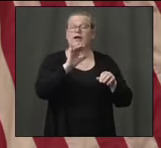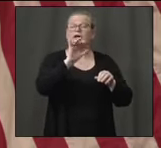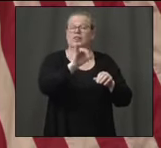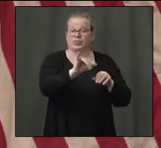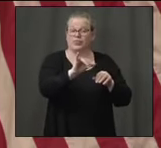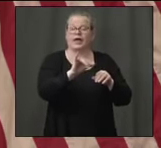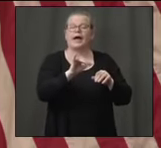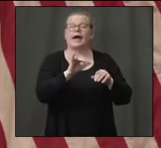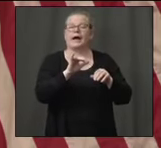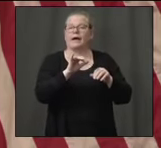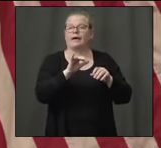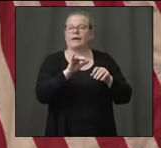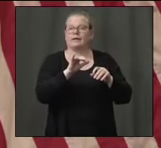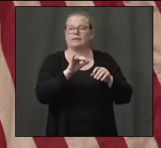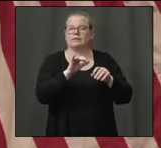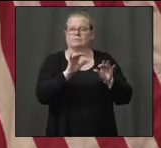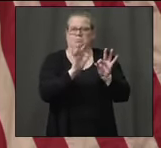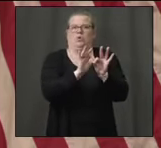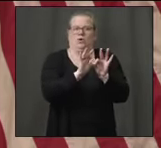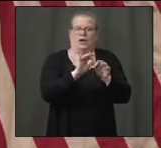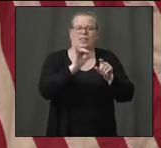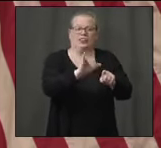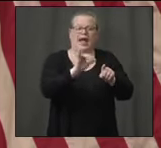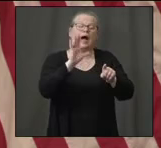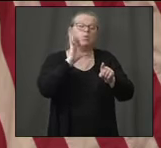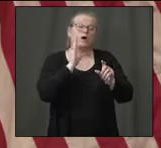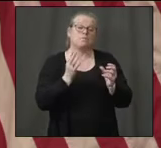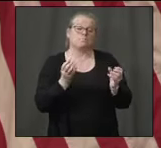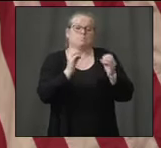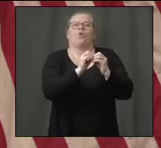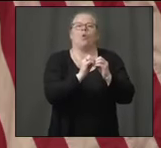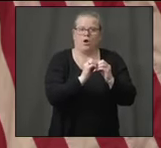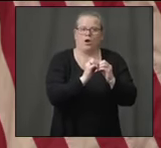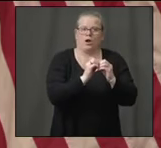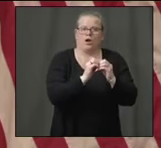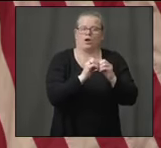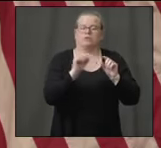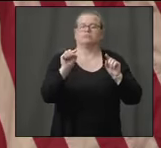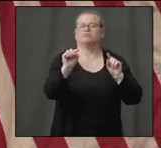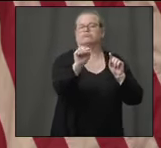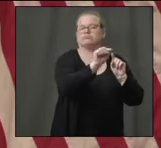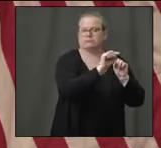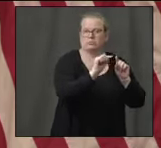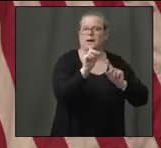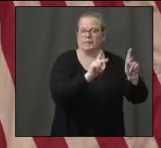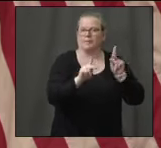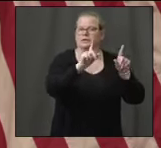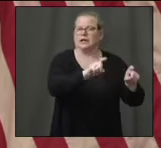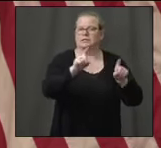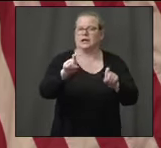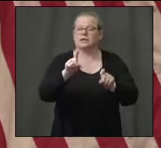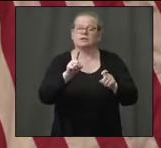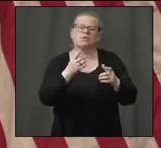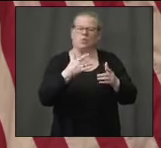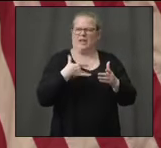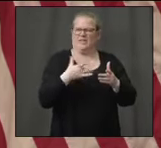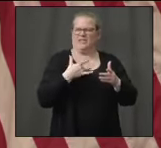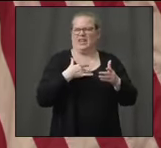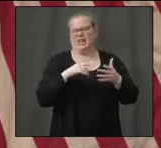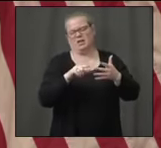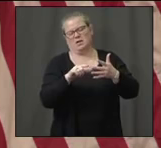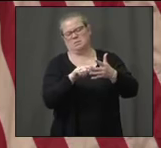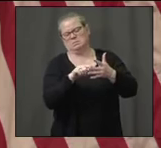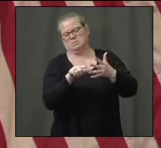capacity that you see on the molecular test. So by mid-May, we'll be doing about 200,000 tests per day,